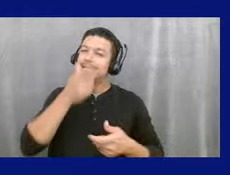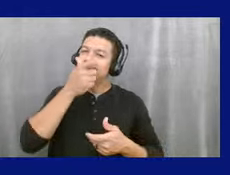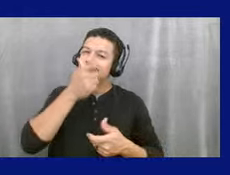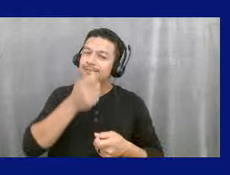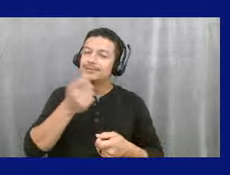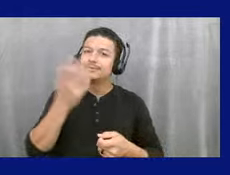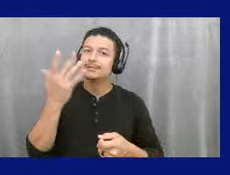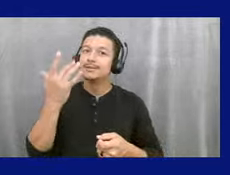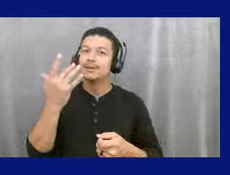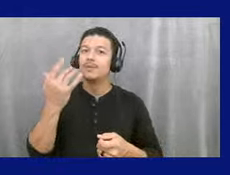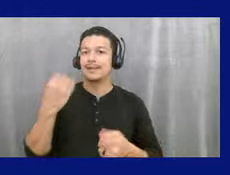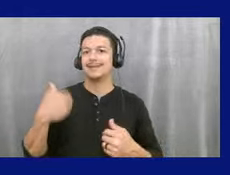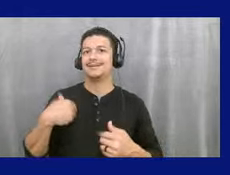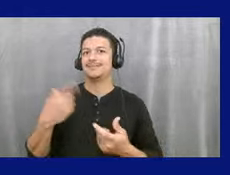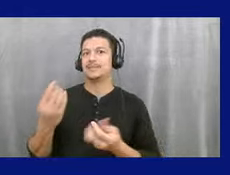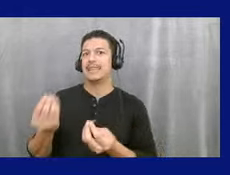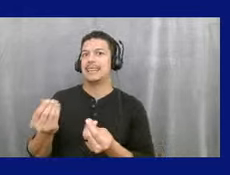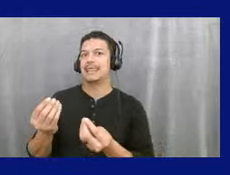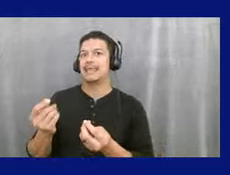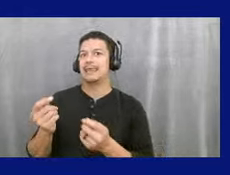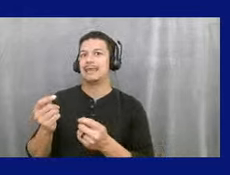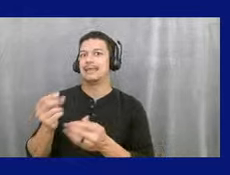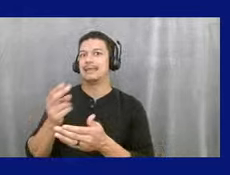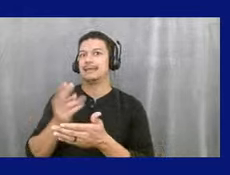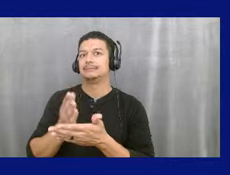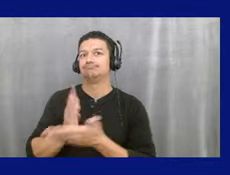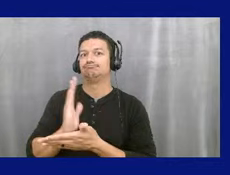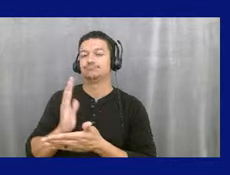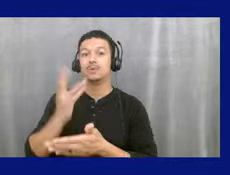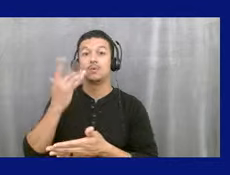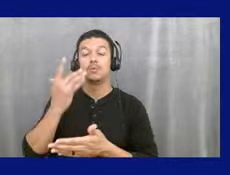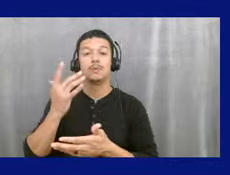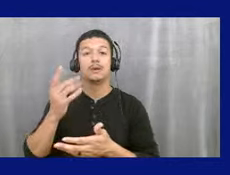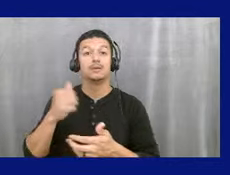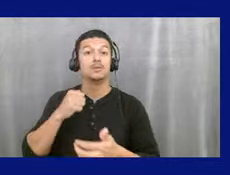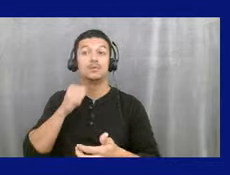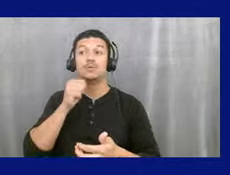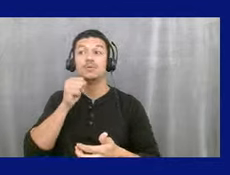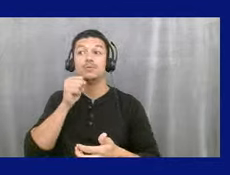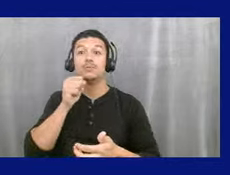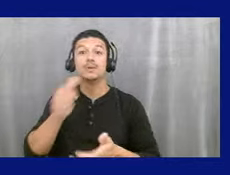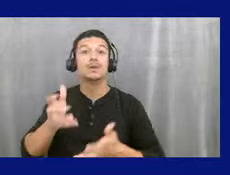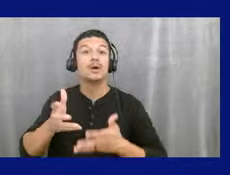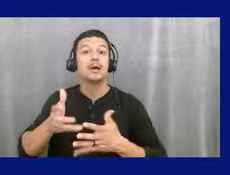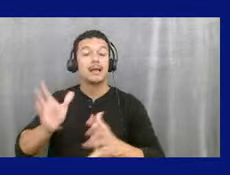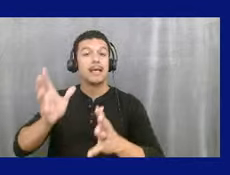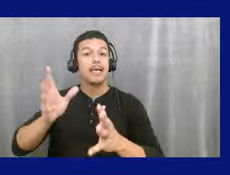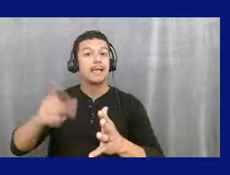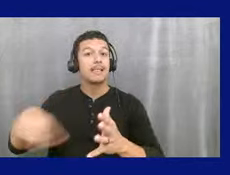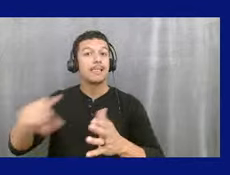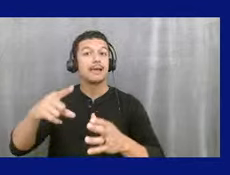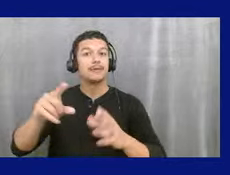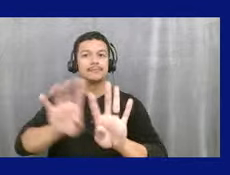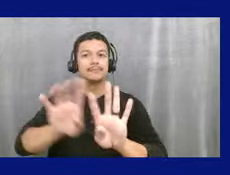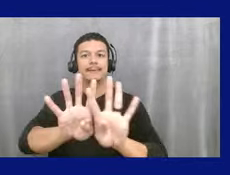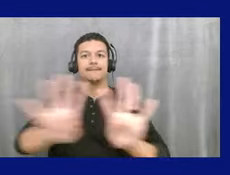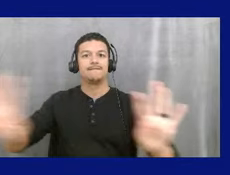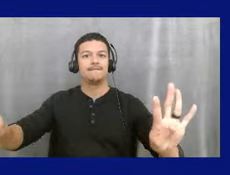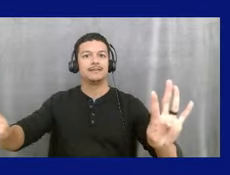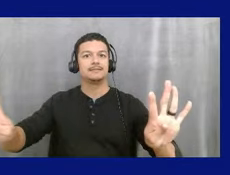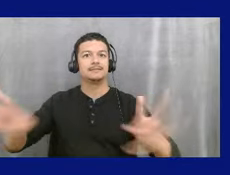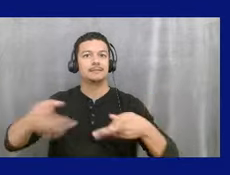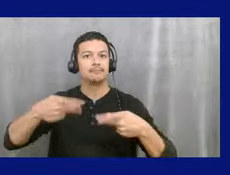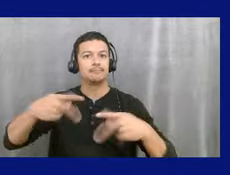entitlements because we don't let a tenant get a fence permit, but we will let tenants vote on the jurisdiction